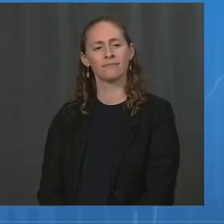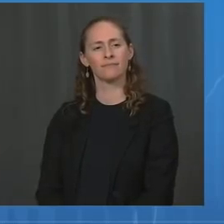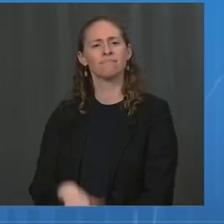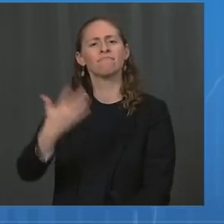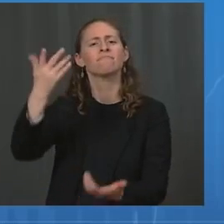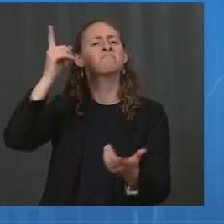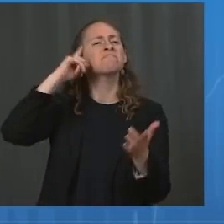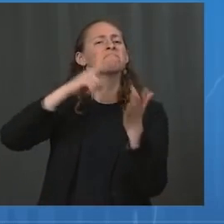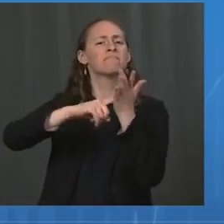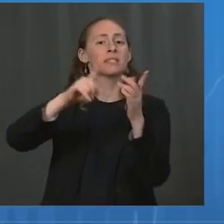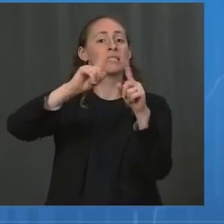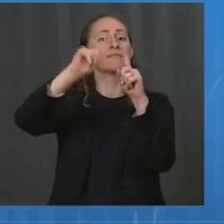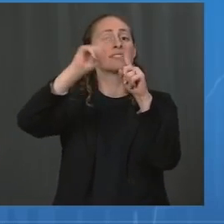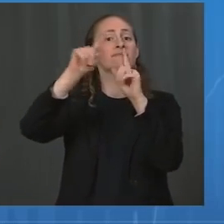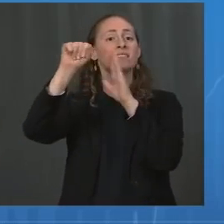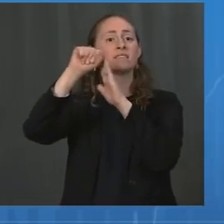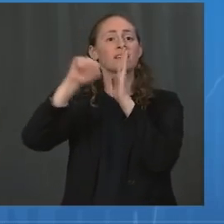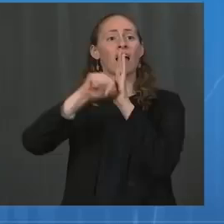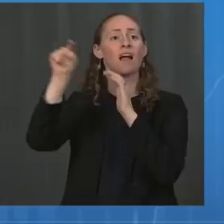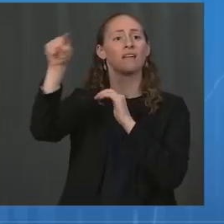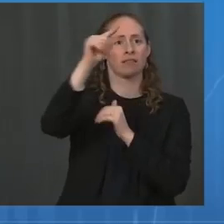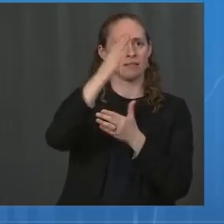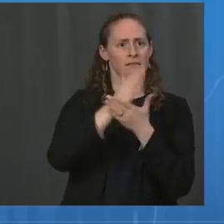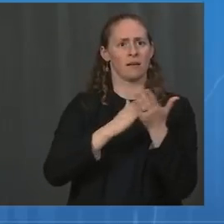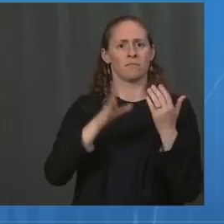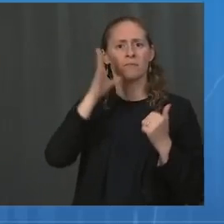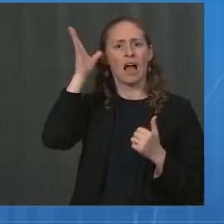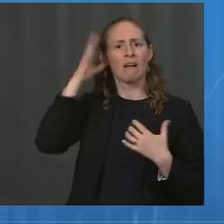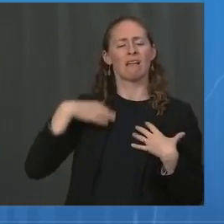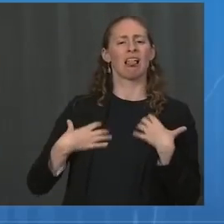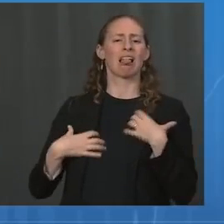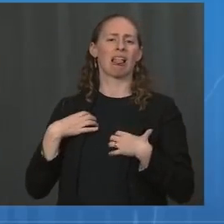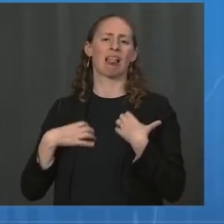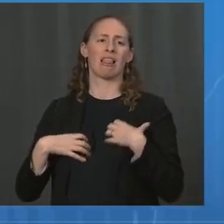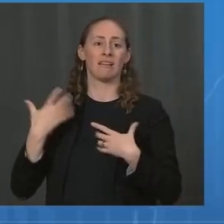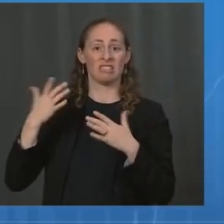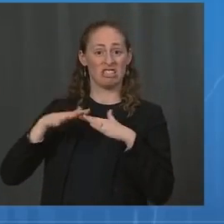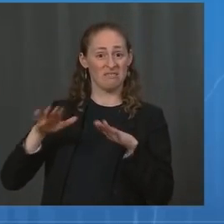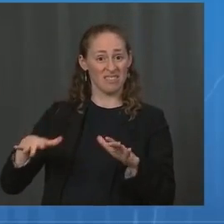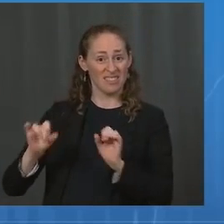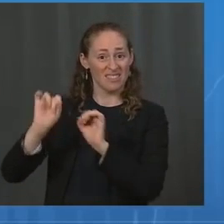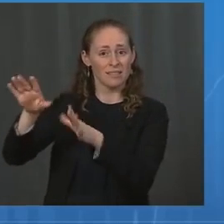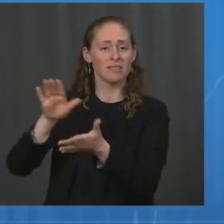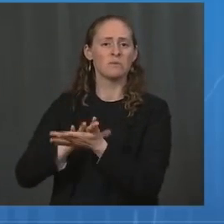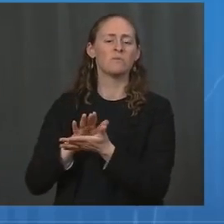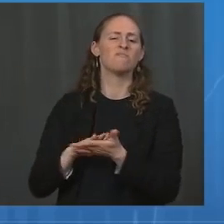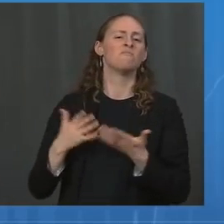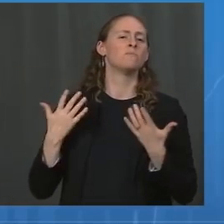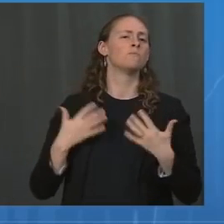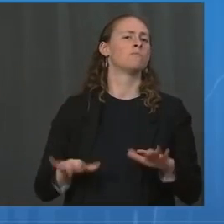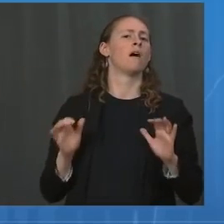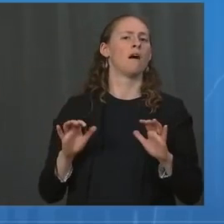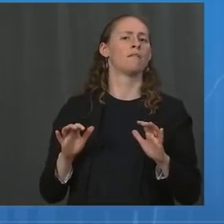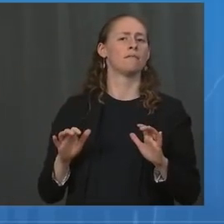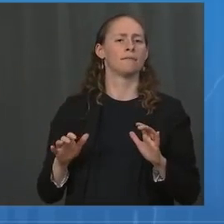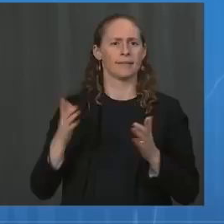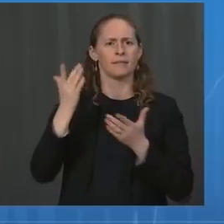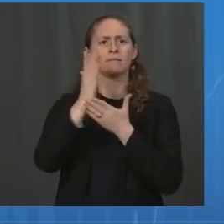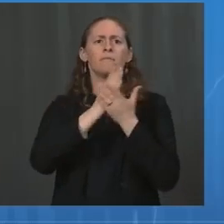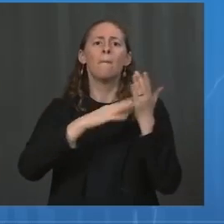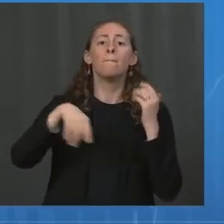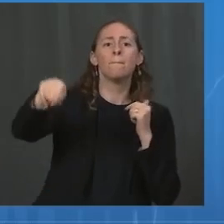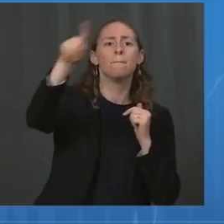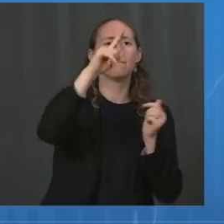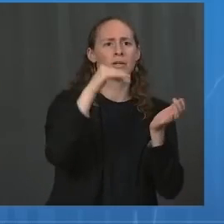apprehension to send their kids back to school, that you can talk about as bubbling up, given that some medical professionals are saying that they're seeing more